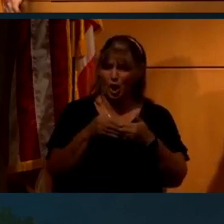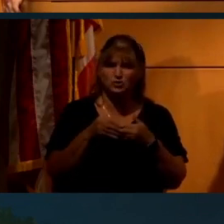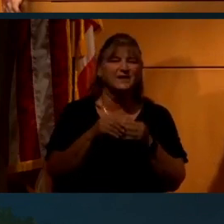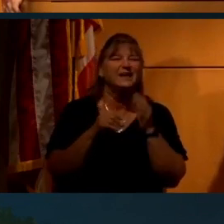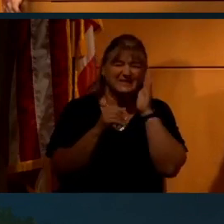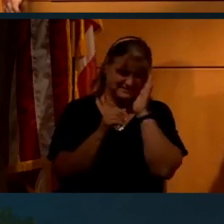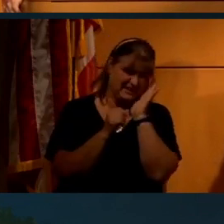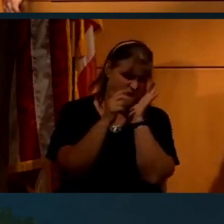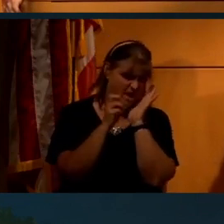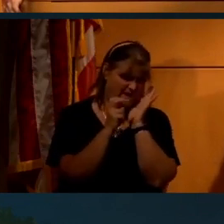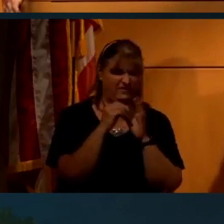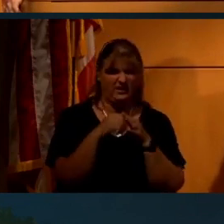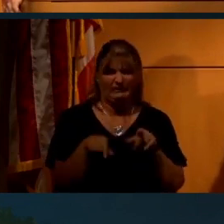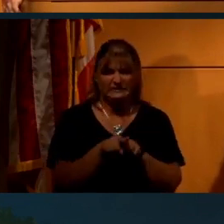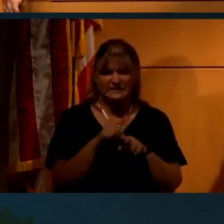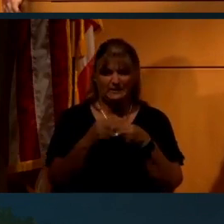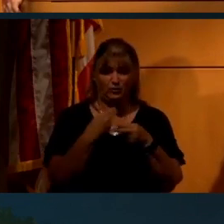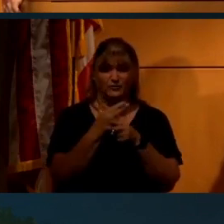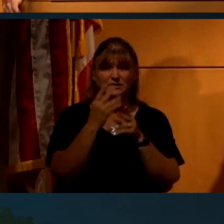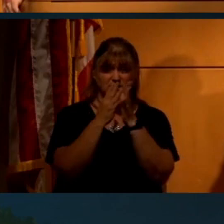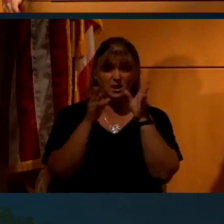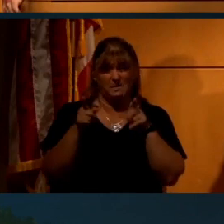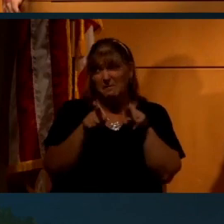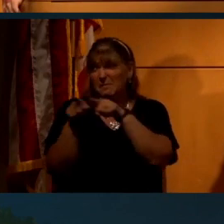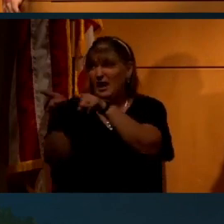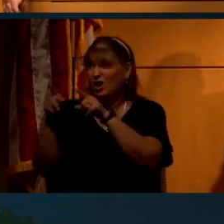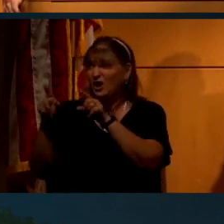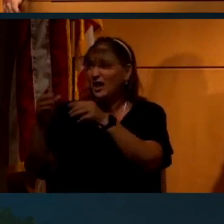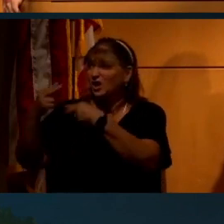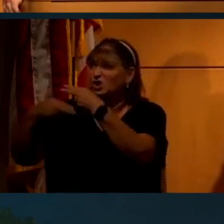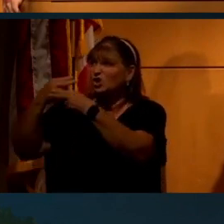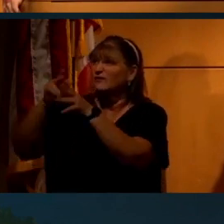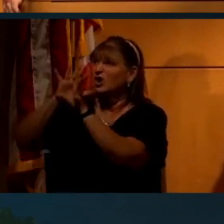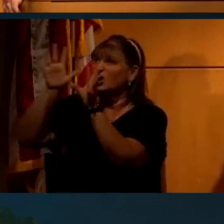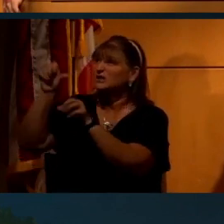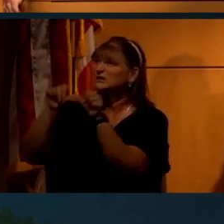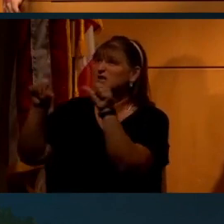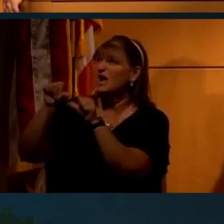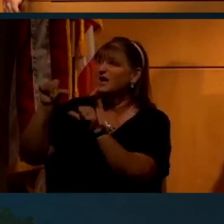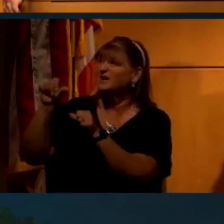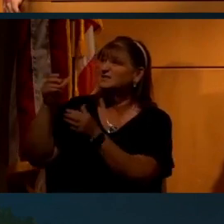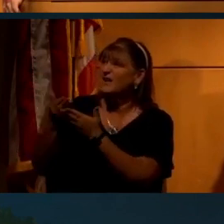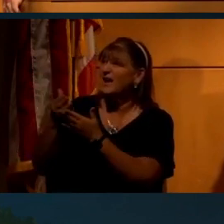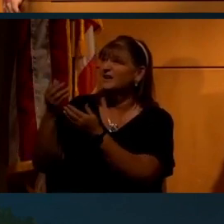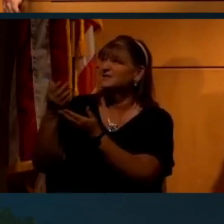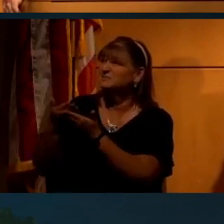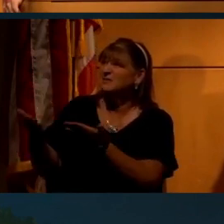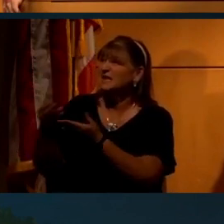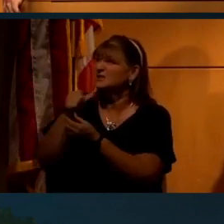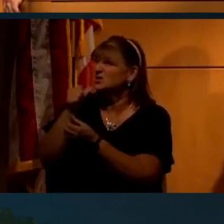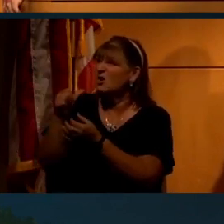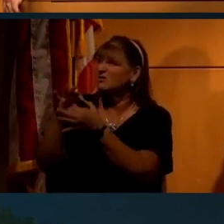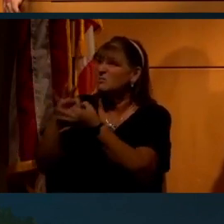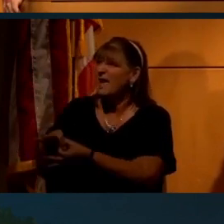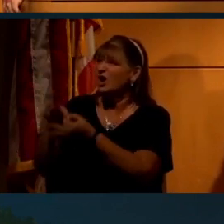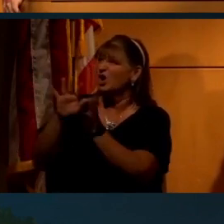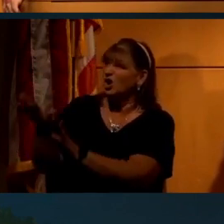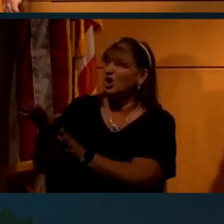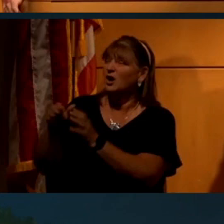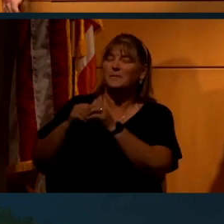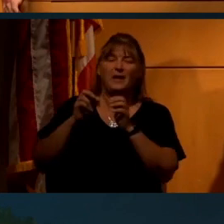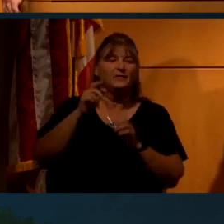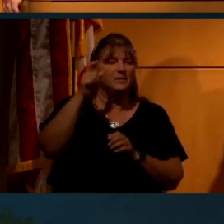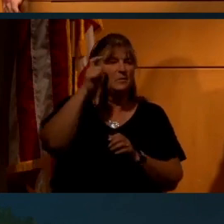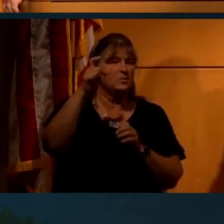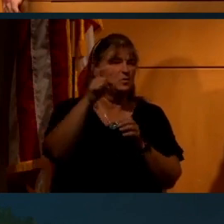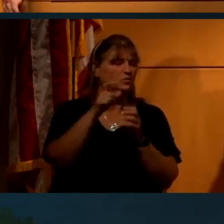not even in the same universe, some parallel universe where science facts and evidence don't matter about the moon landings